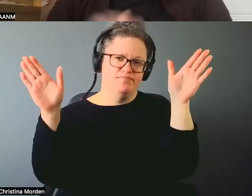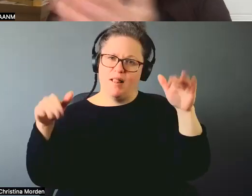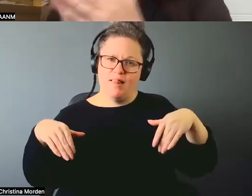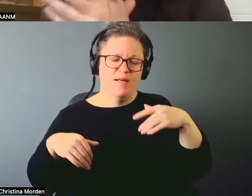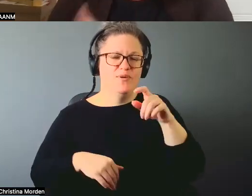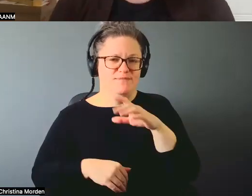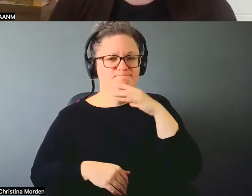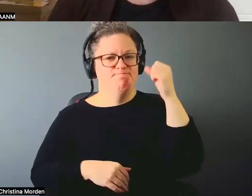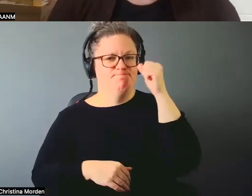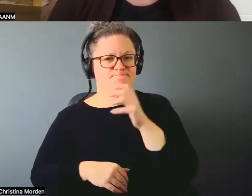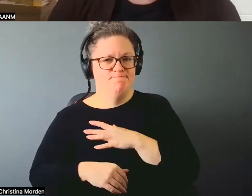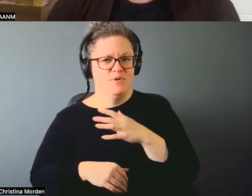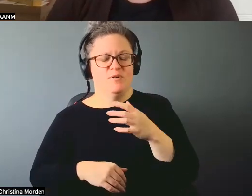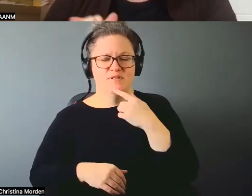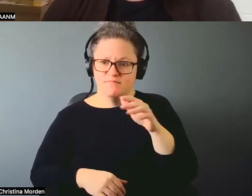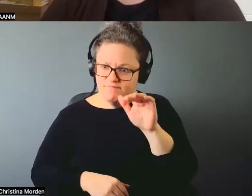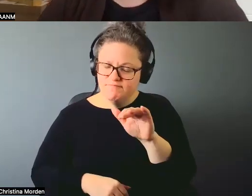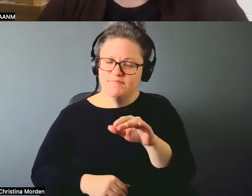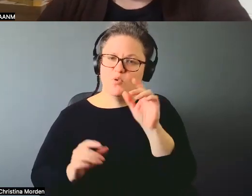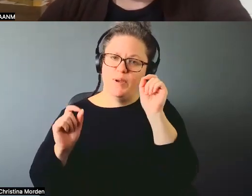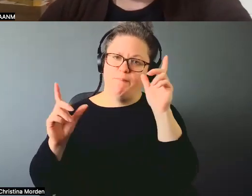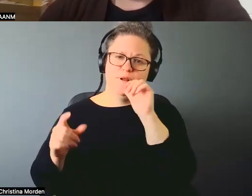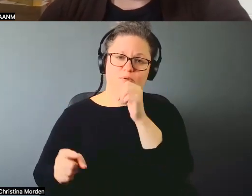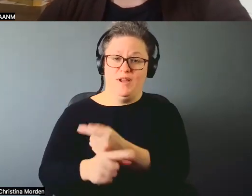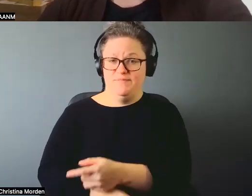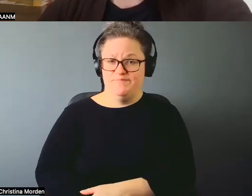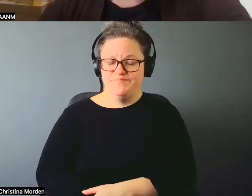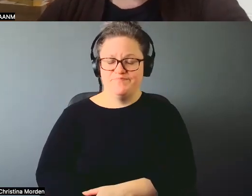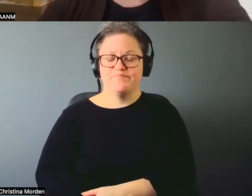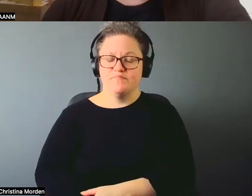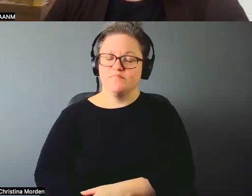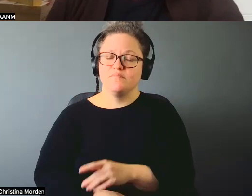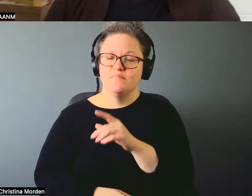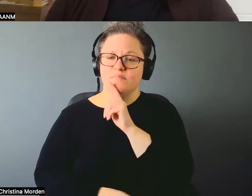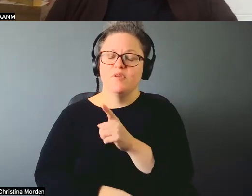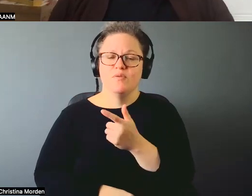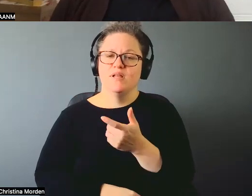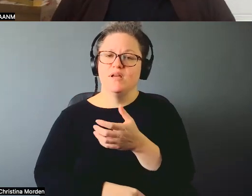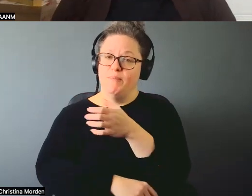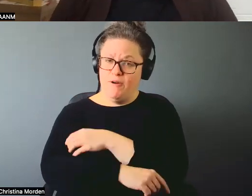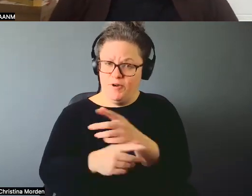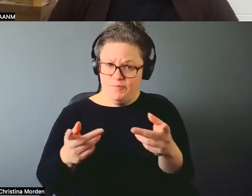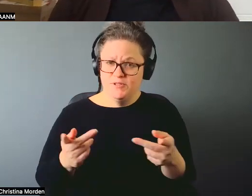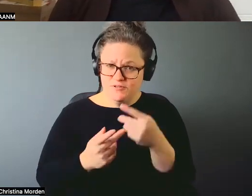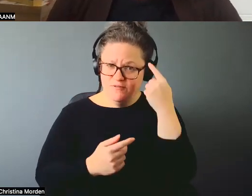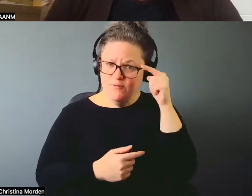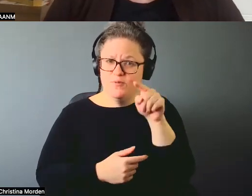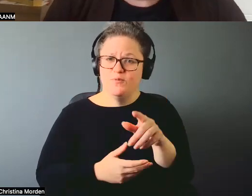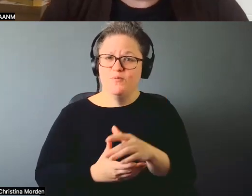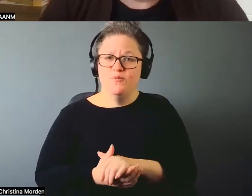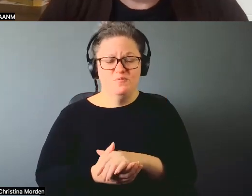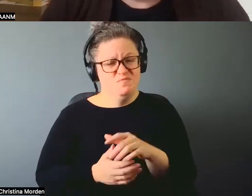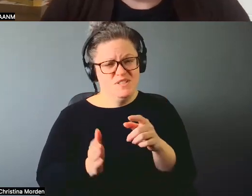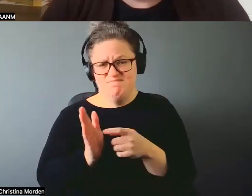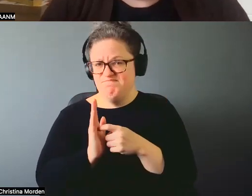Hey, wake up guys. This isn't right. Um, so it's a very powerful position for you to take and one that, uh, we need.